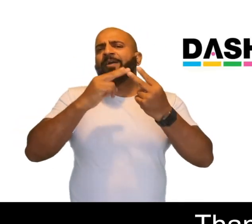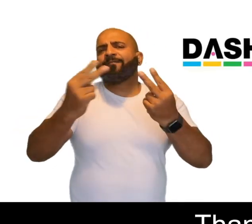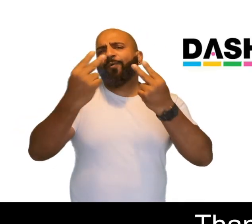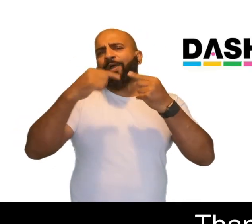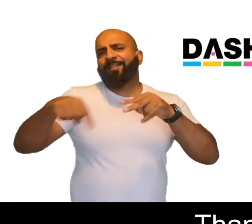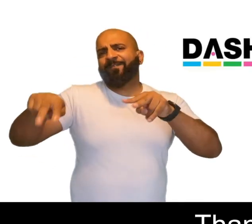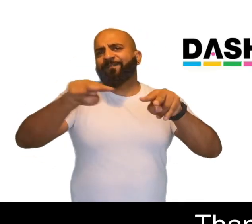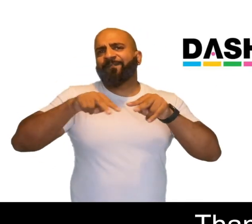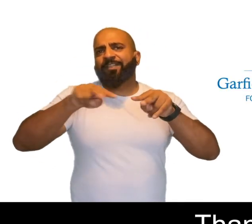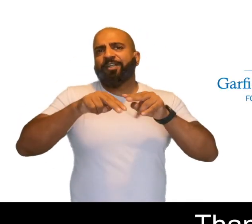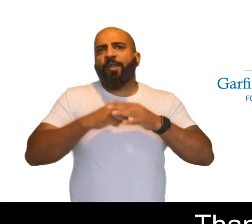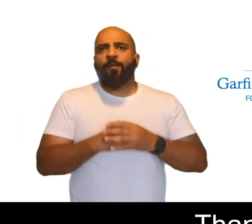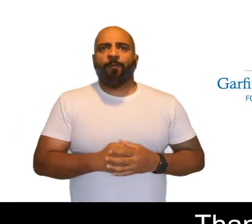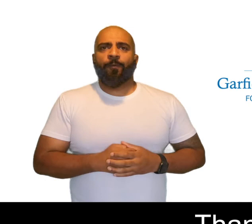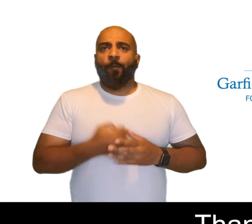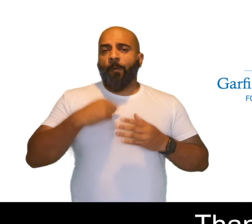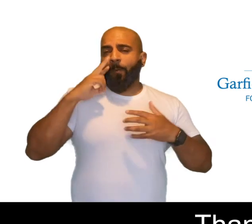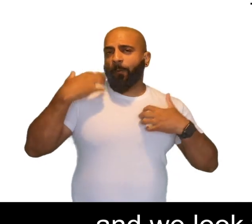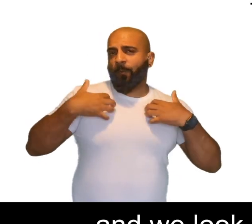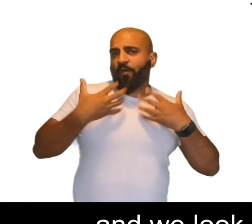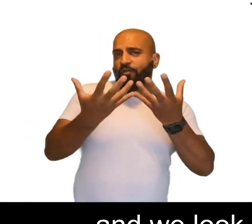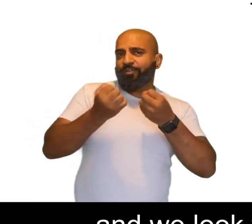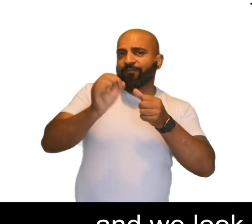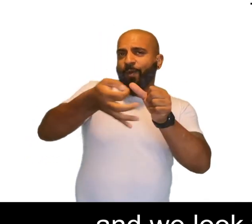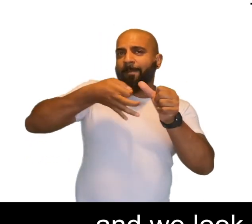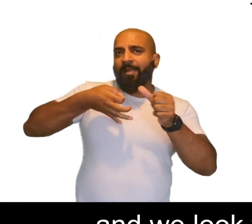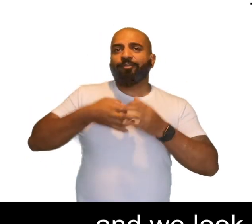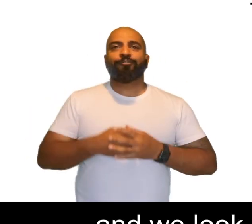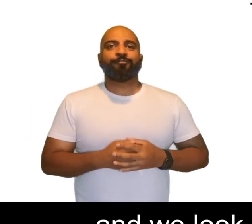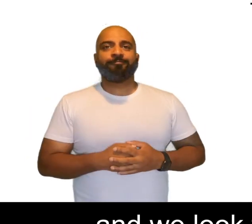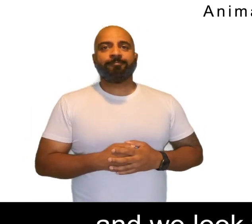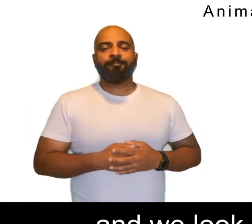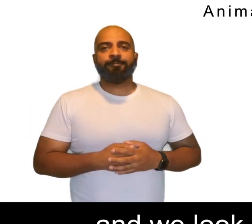Thanks for watching this video and we look forward to seeing your application.